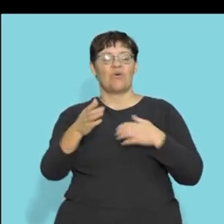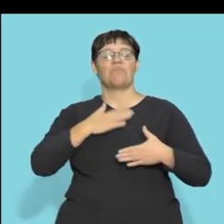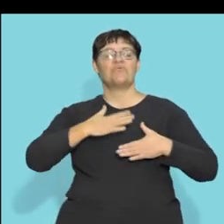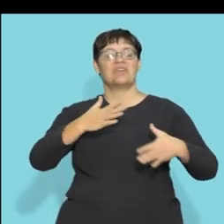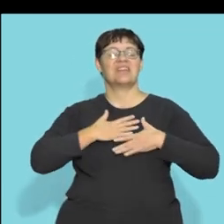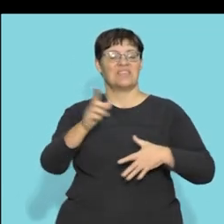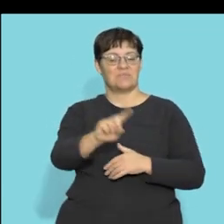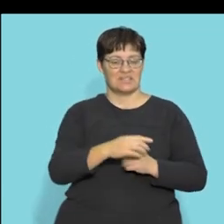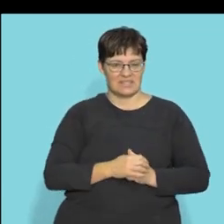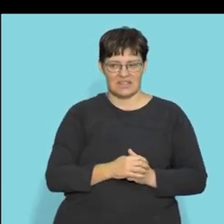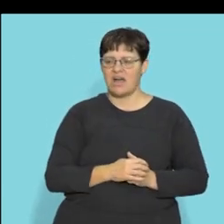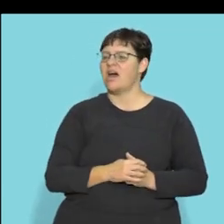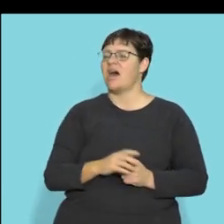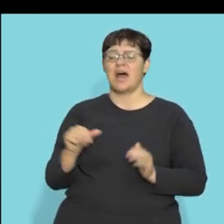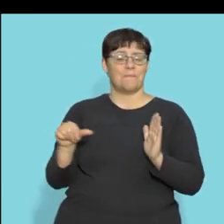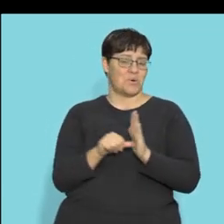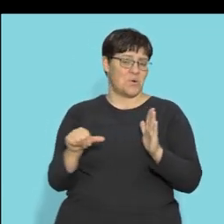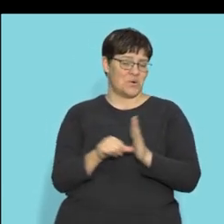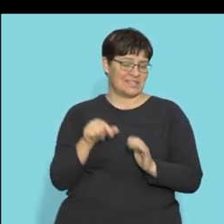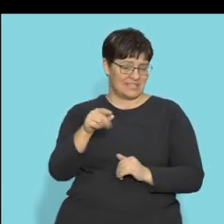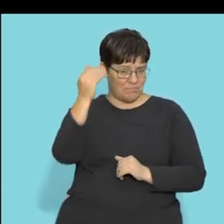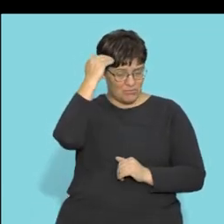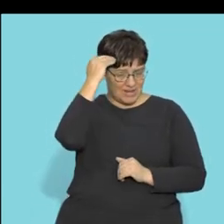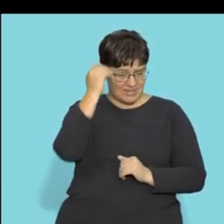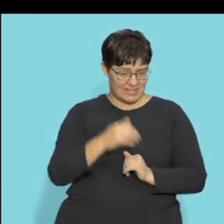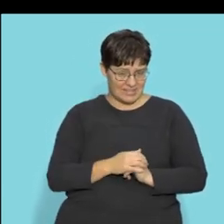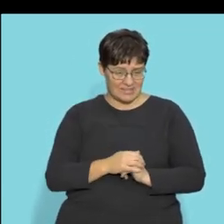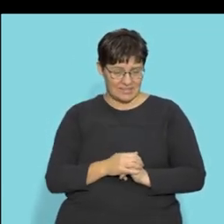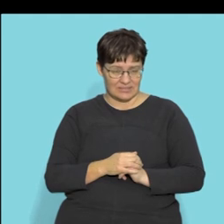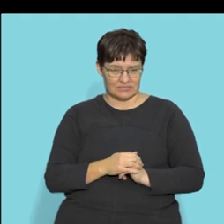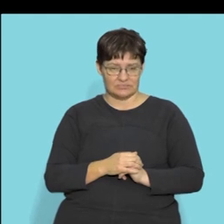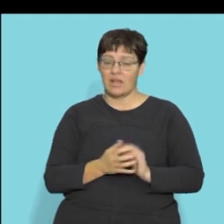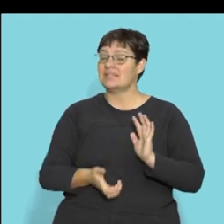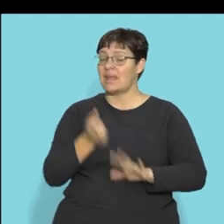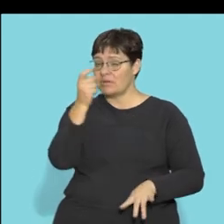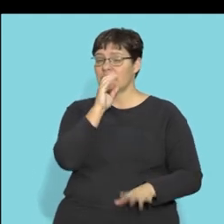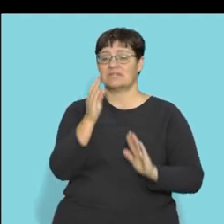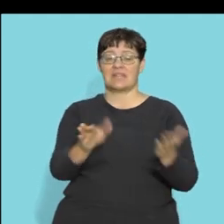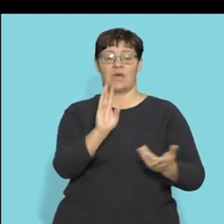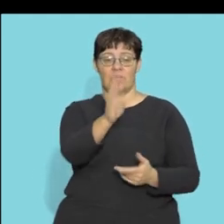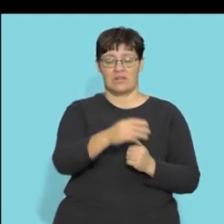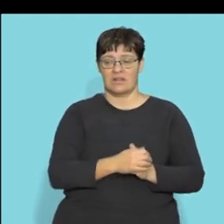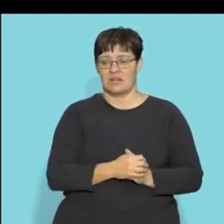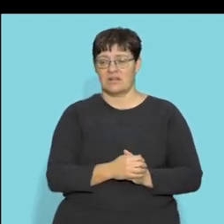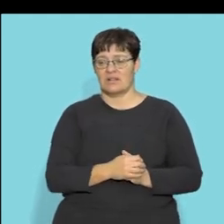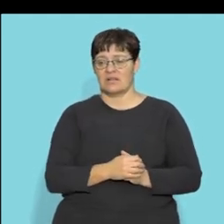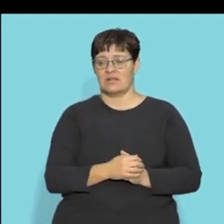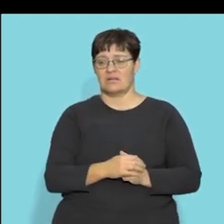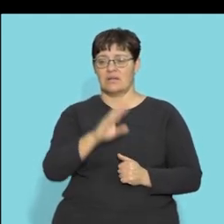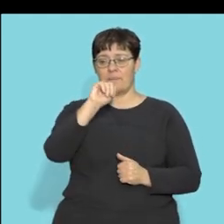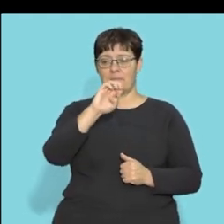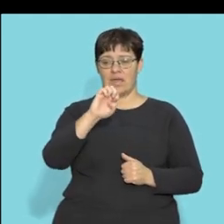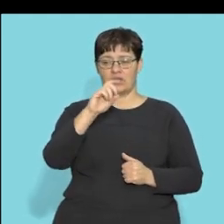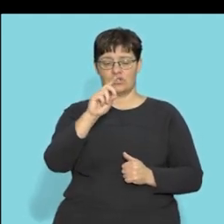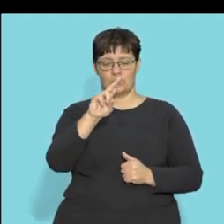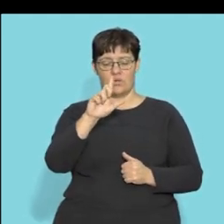controls breathing oh this is a very important part of your brain remember if you this is damage you're dead it's